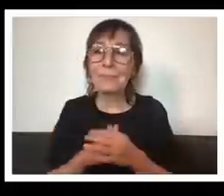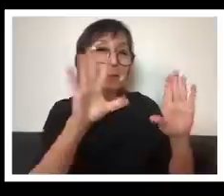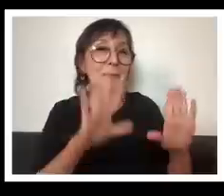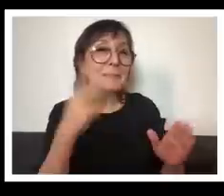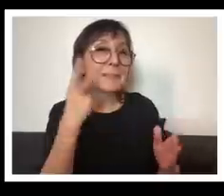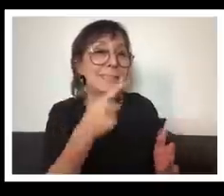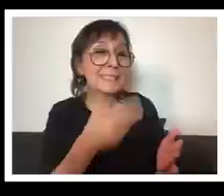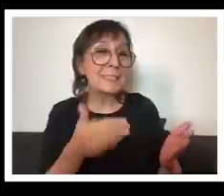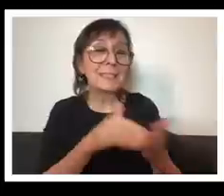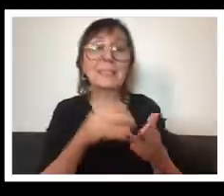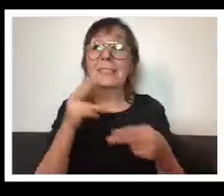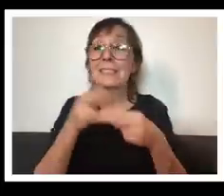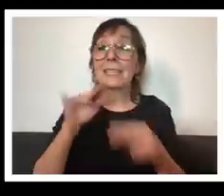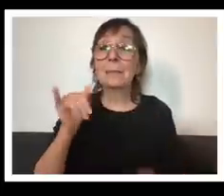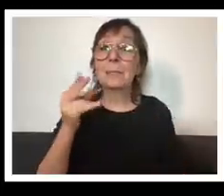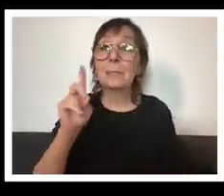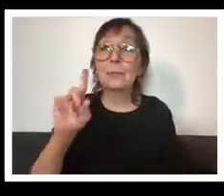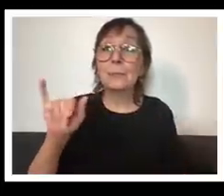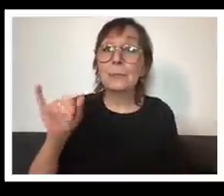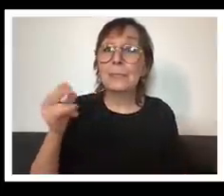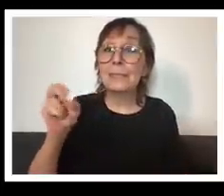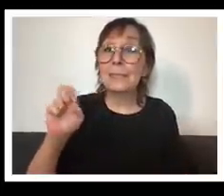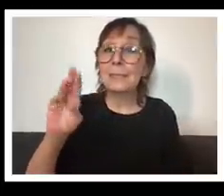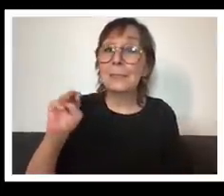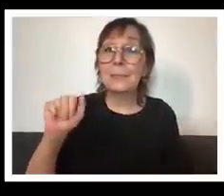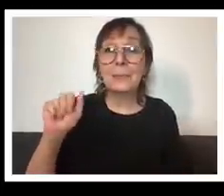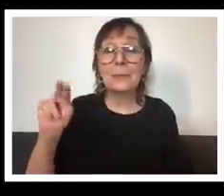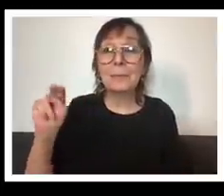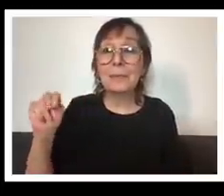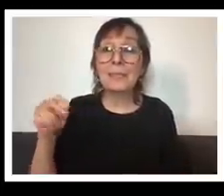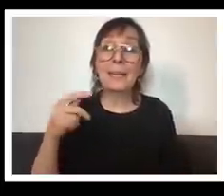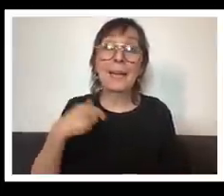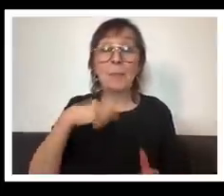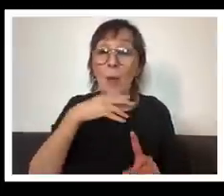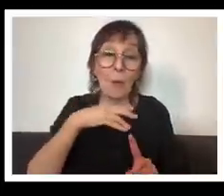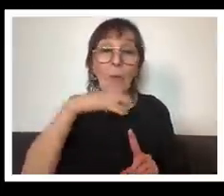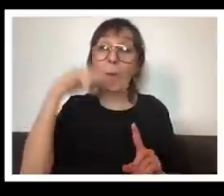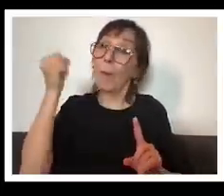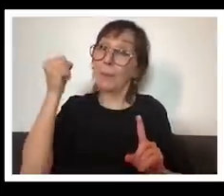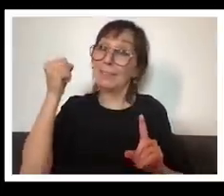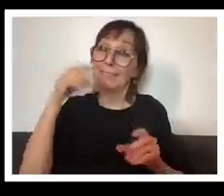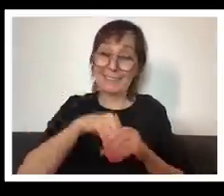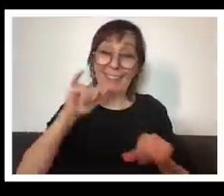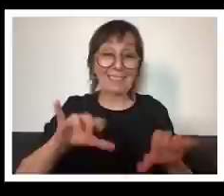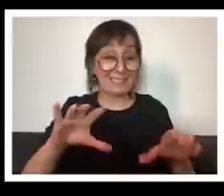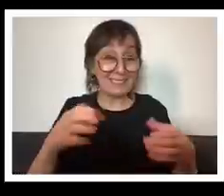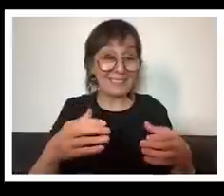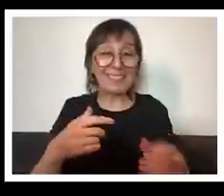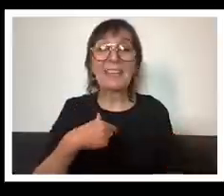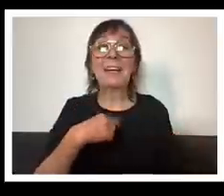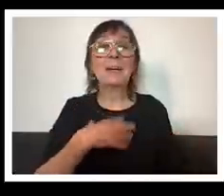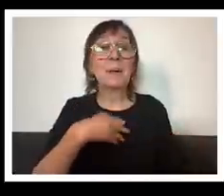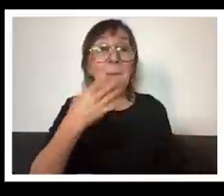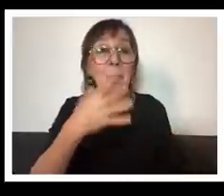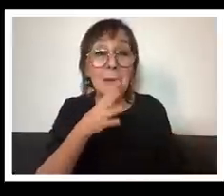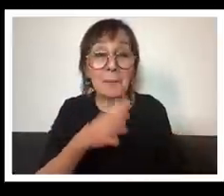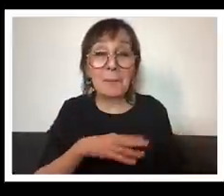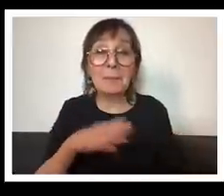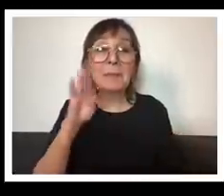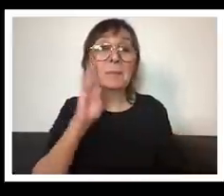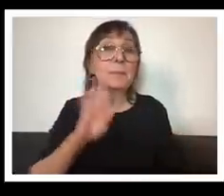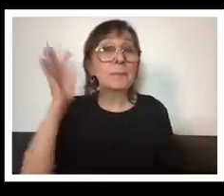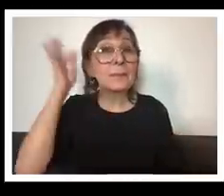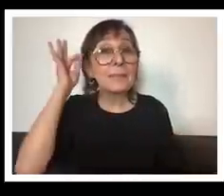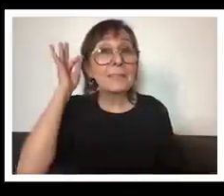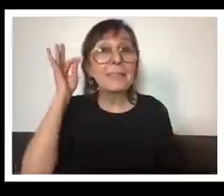my name is judy uman i have i'm the oldest in the crowd i'm a white woman with brown hair